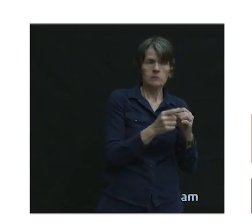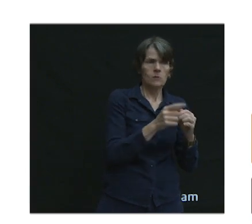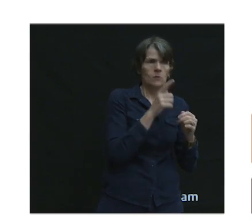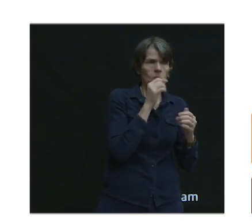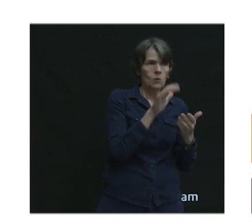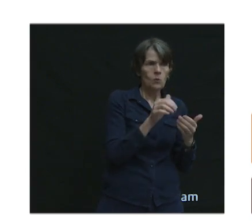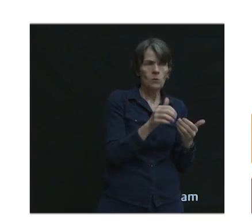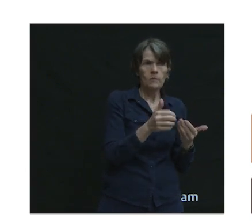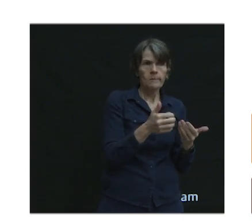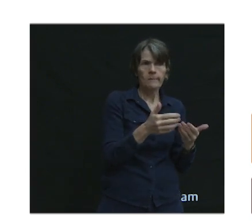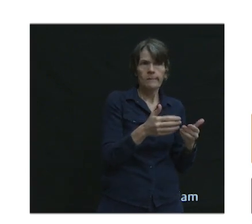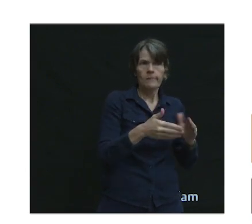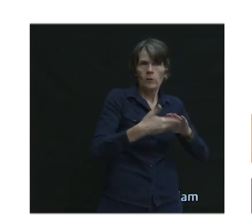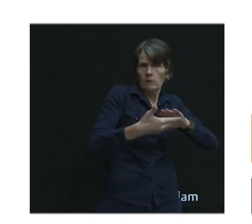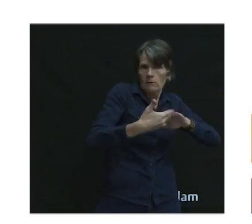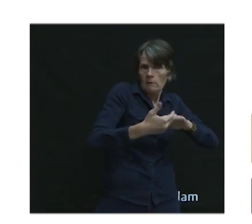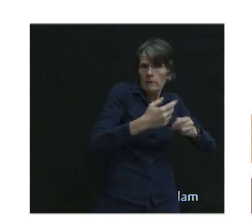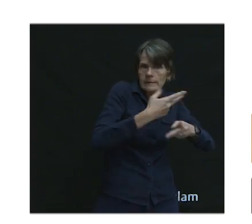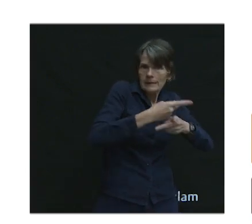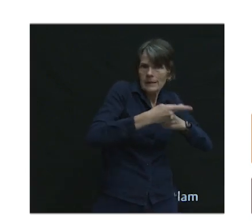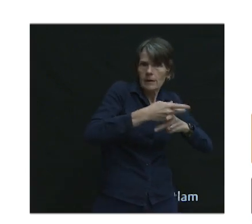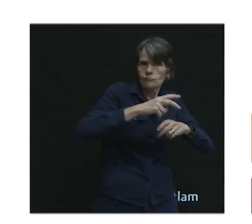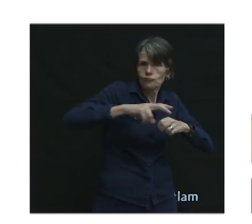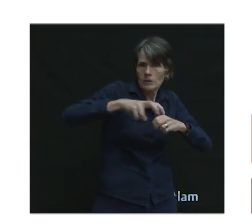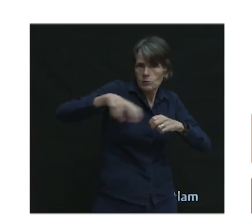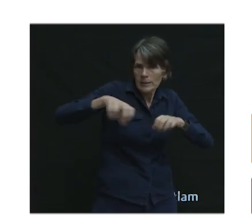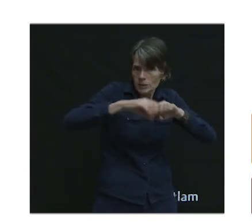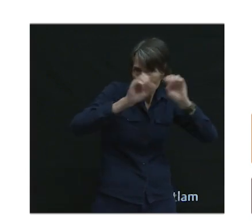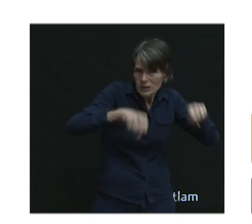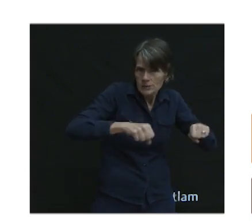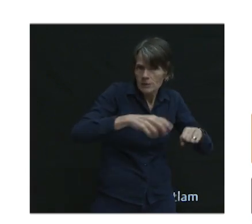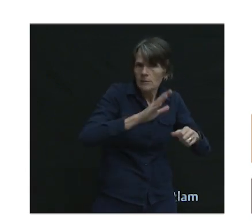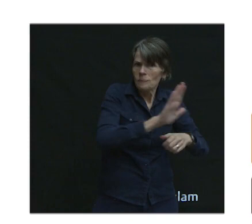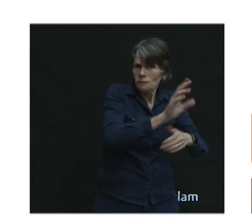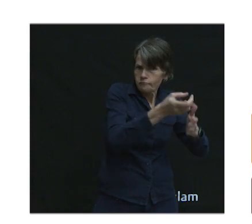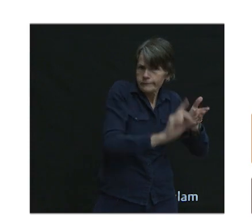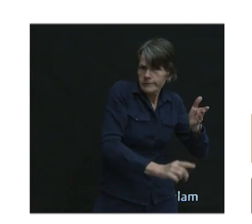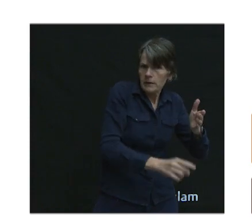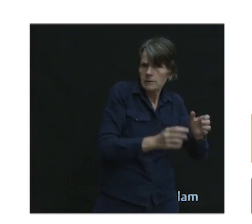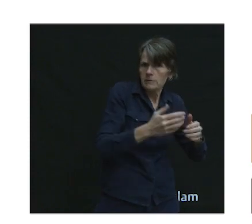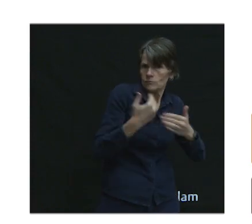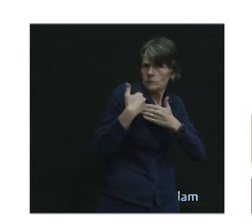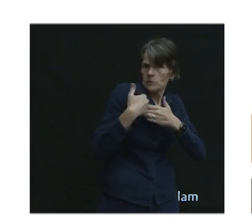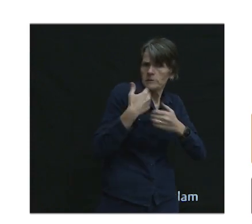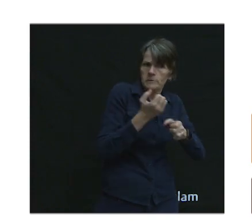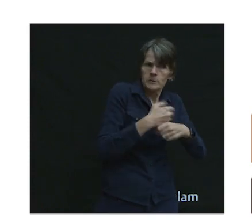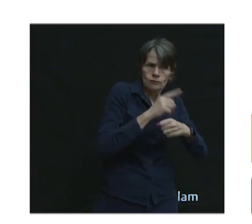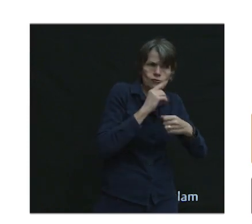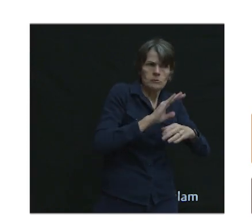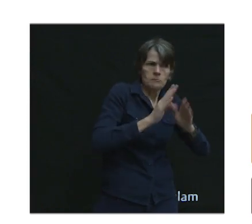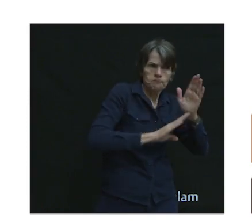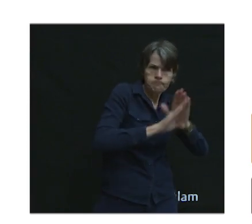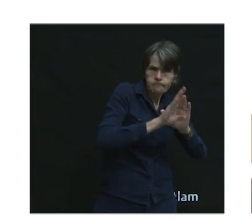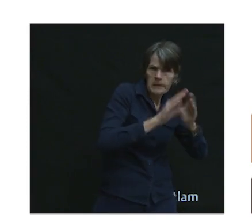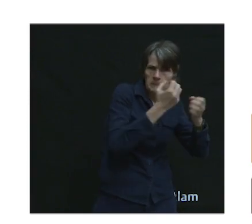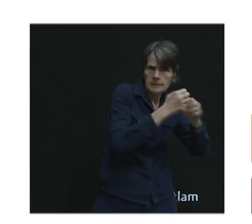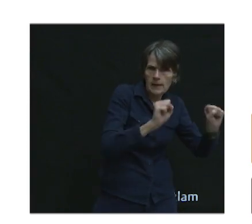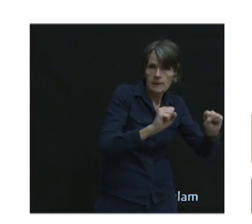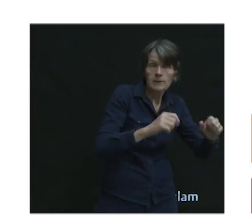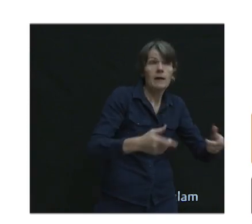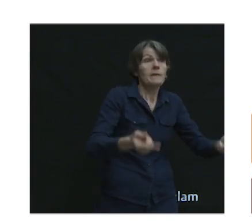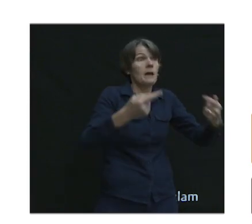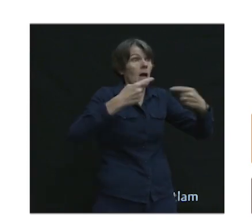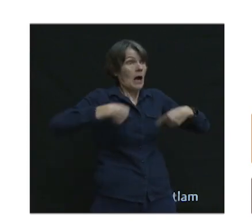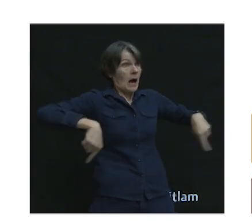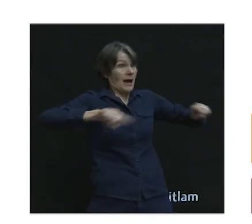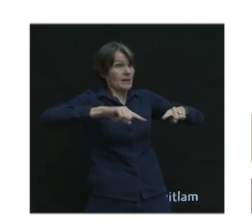the folks that own and operate and maintain the transportation system, they have a responsibility to make sure that that system's safe. And then us as